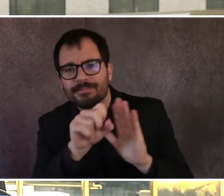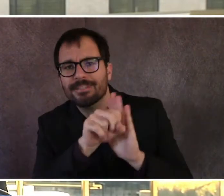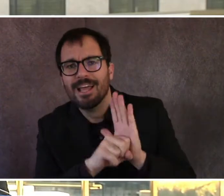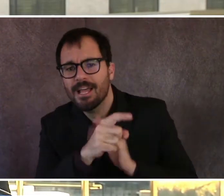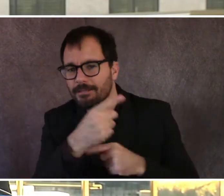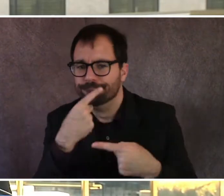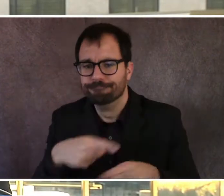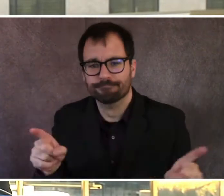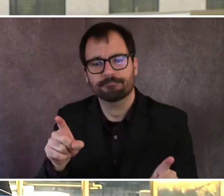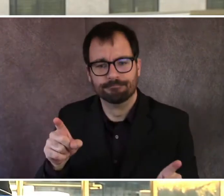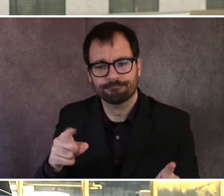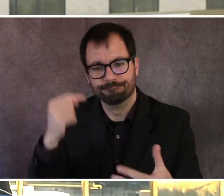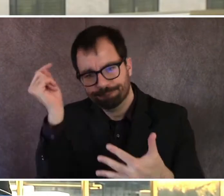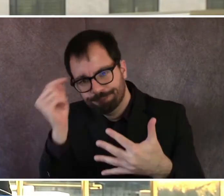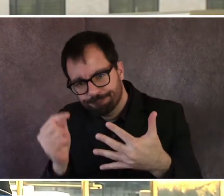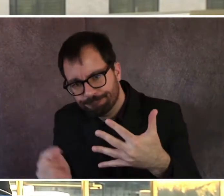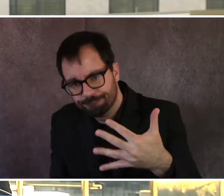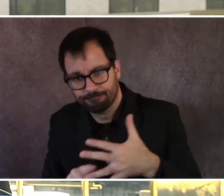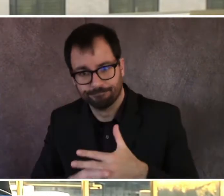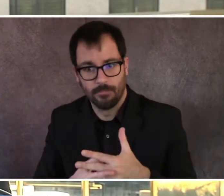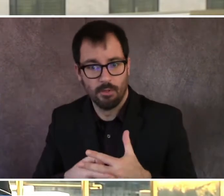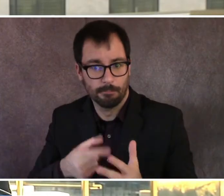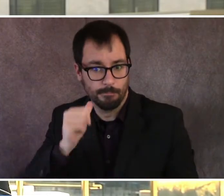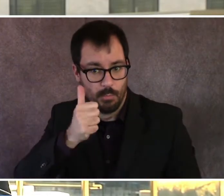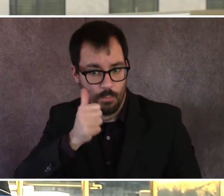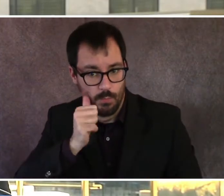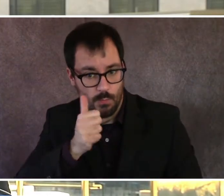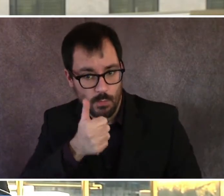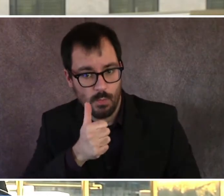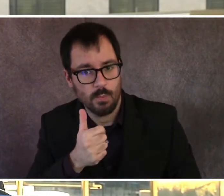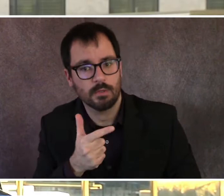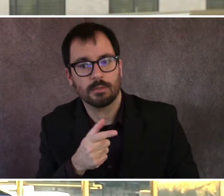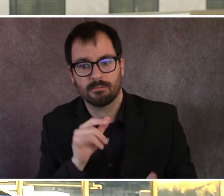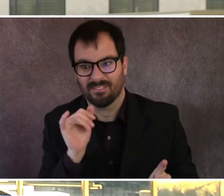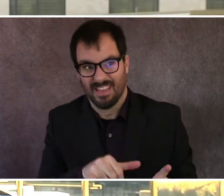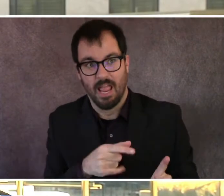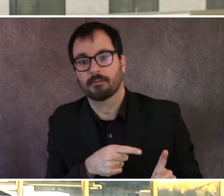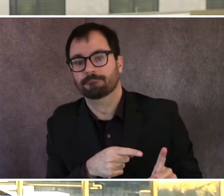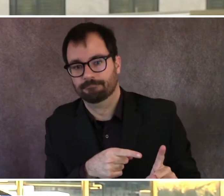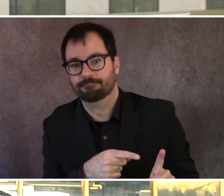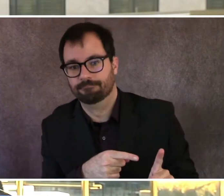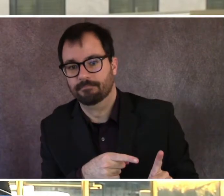not in effect today, but we're asking people, we've been asking people from the very beginning to continue to wear masks.